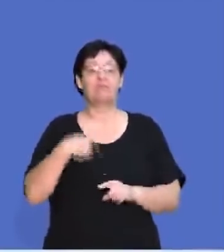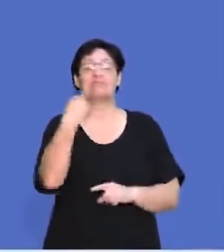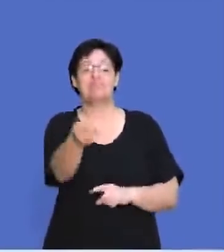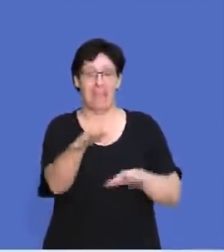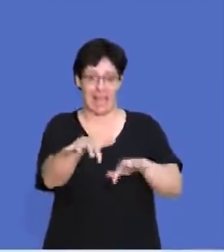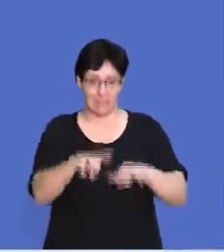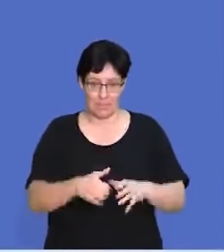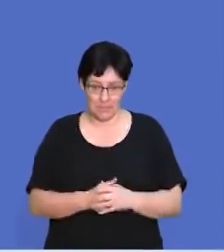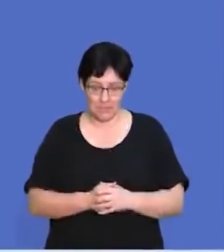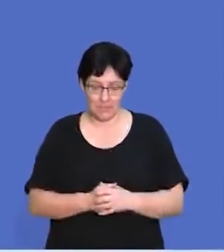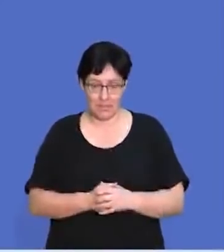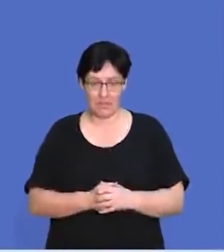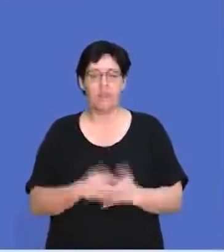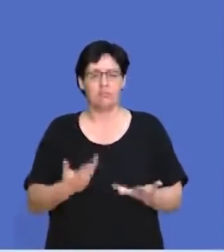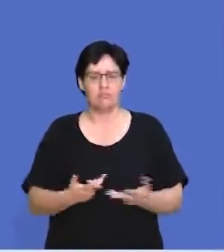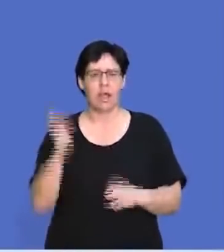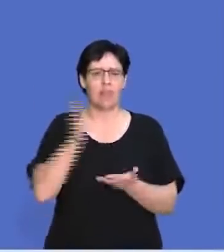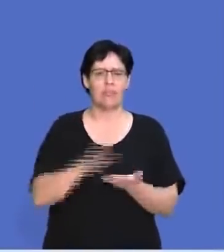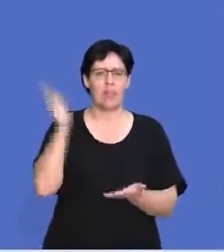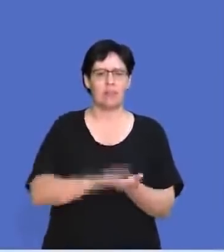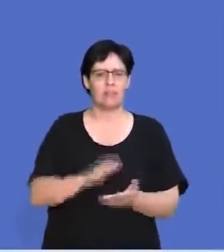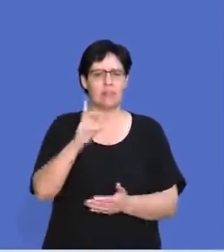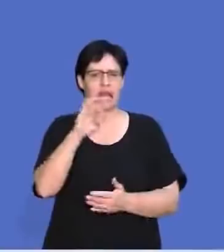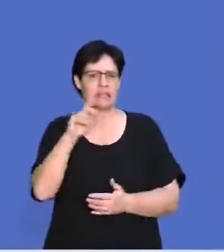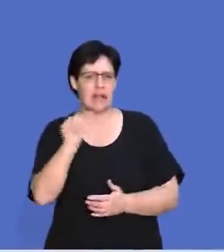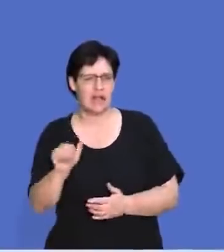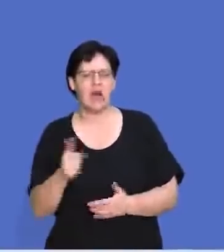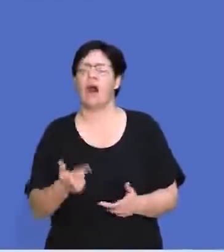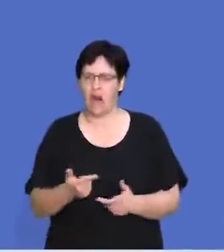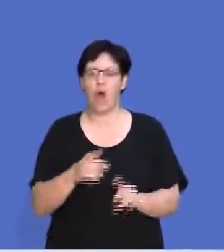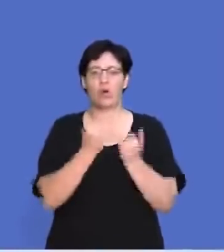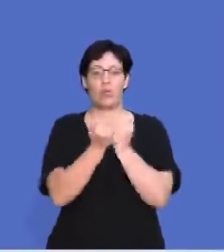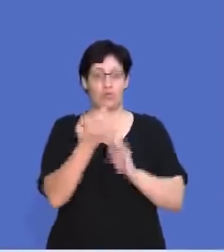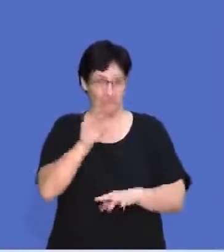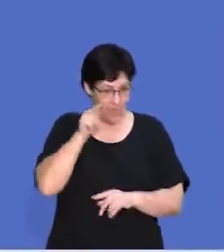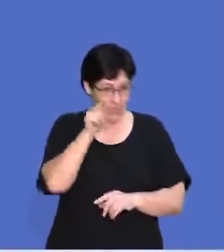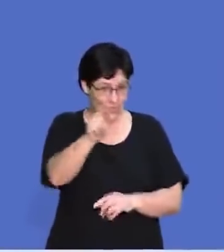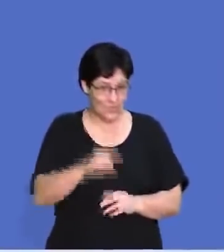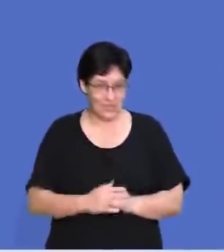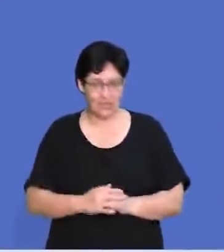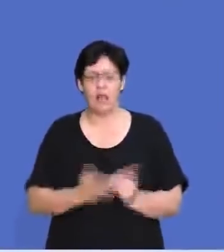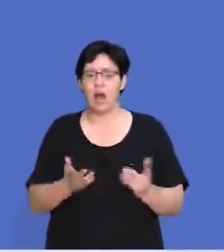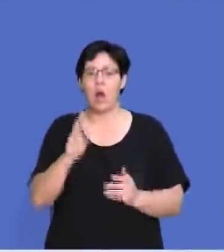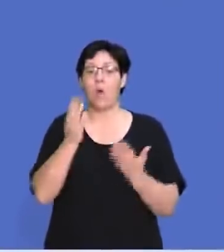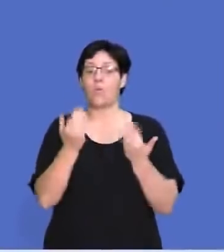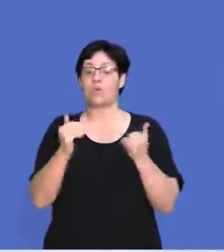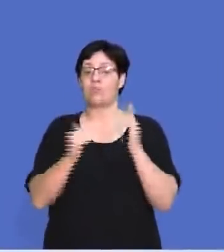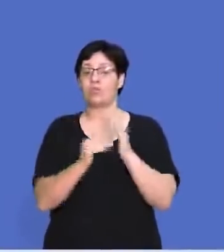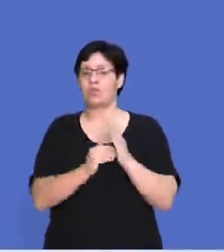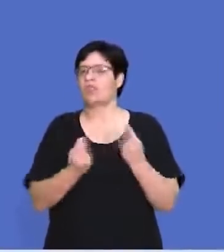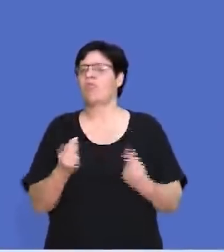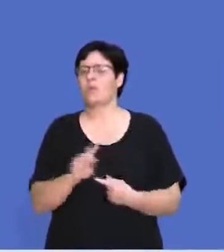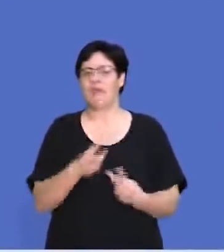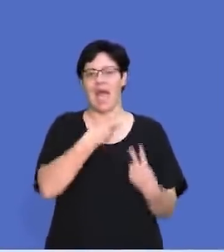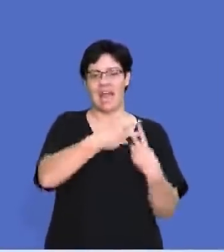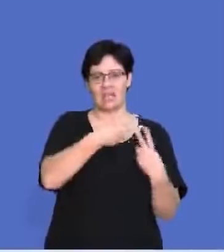upcoming exam. If you're constantly running out of data, then this next competition is just for you. Wasamatrix is bringing you